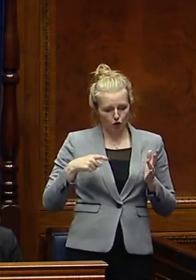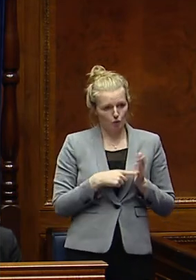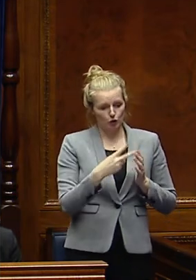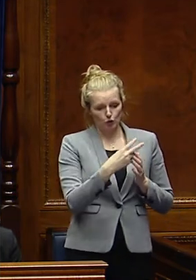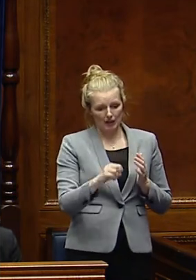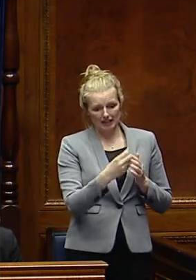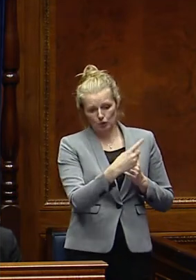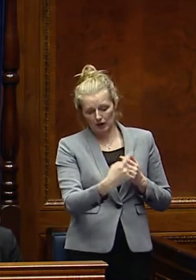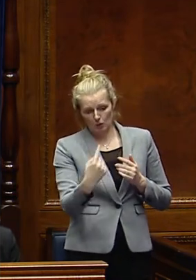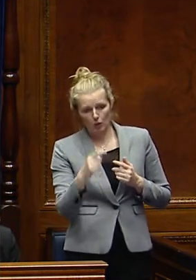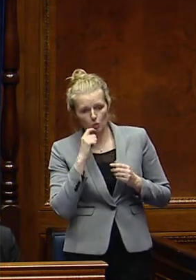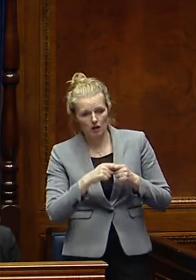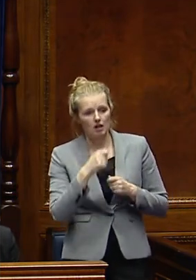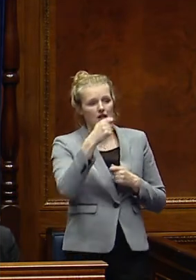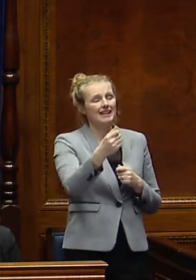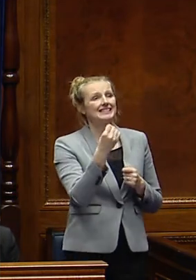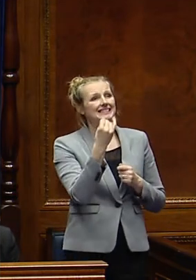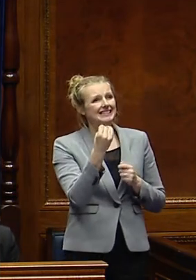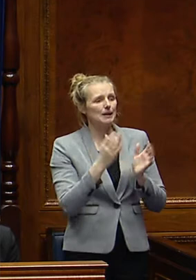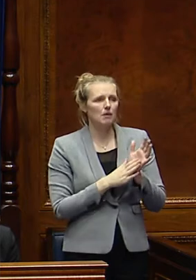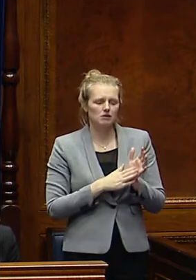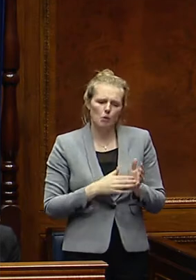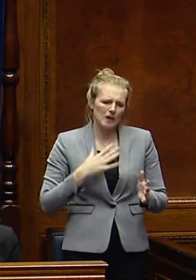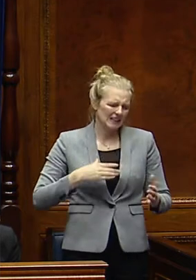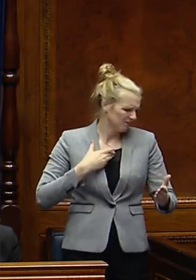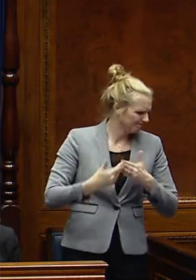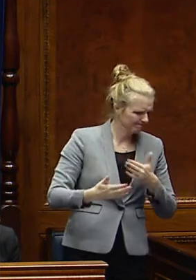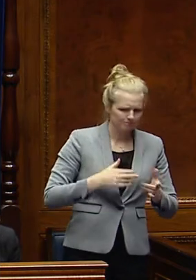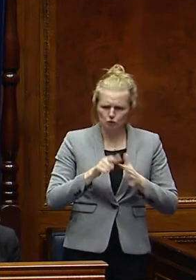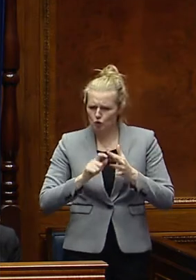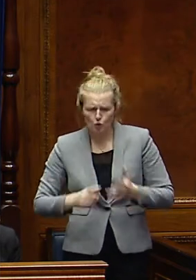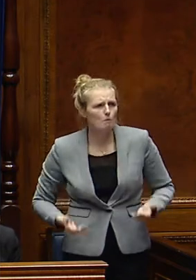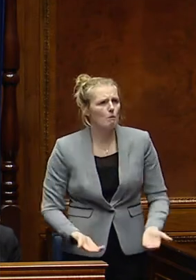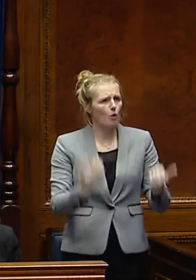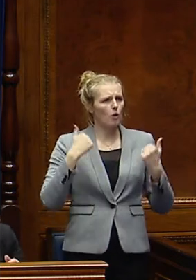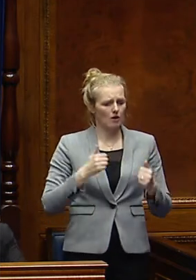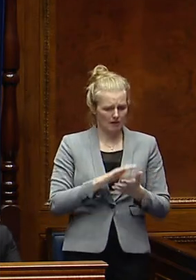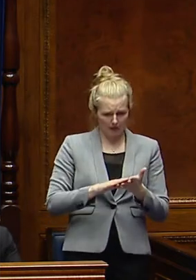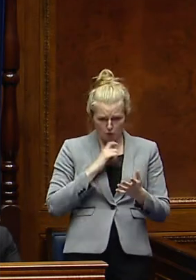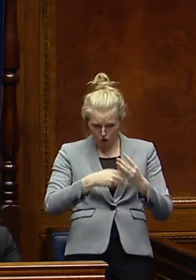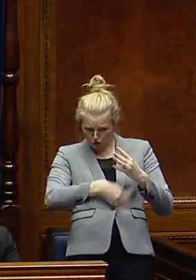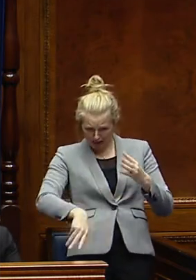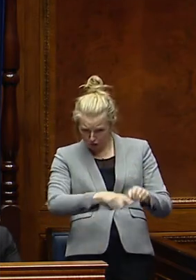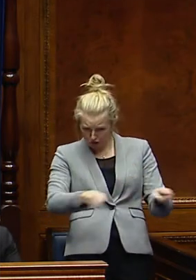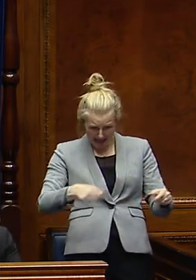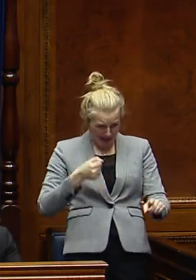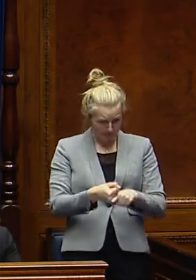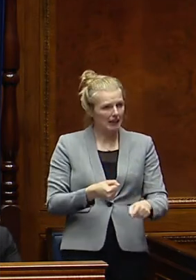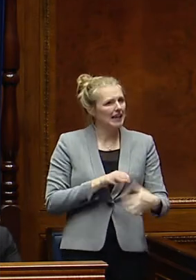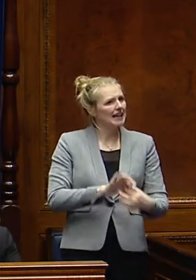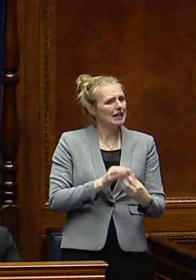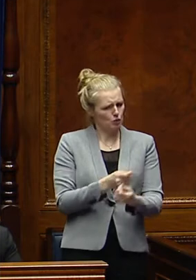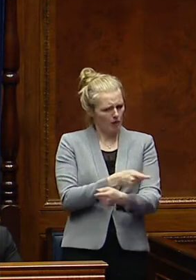extend to 16 months. But we can be doing more. And I think it's engaging with those at the grassroots who have been impacted by this